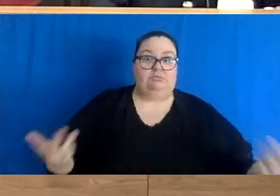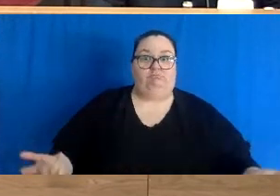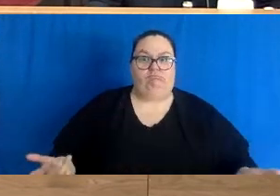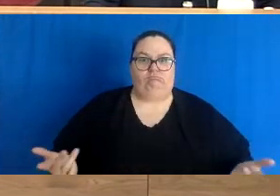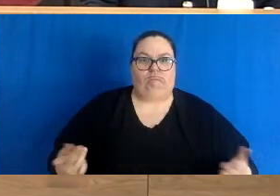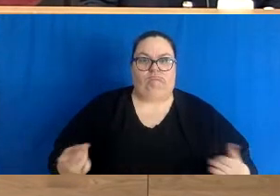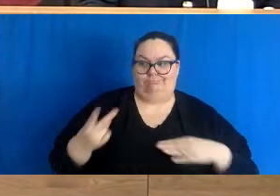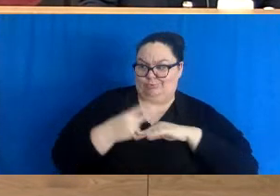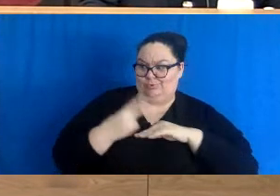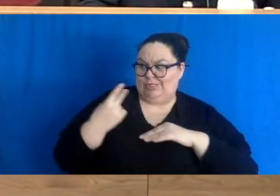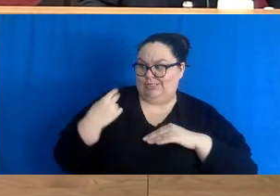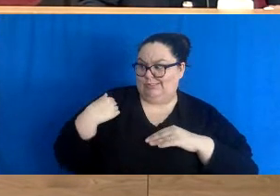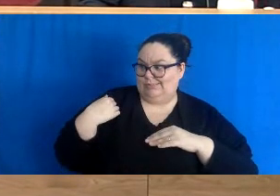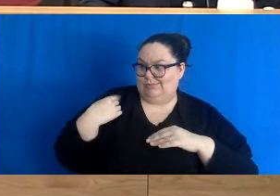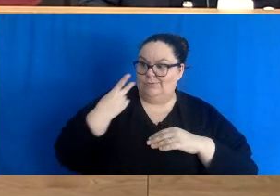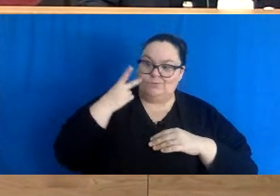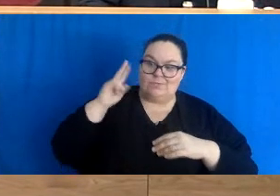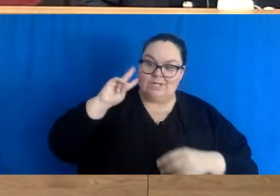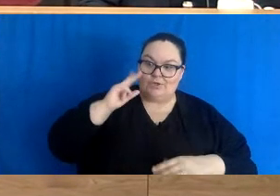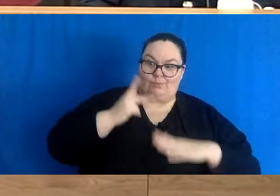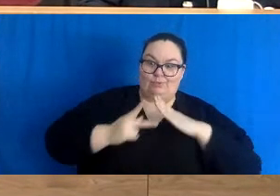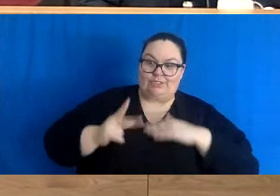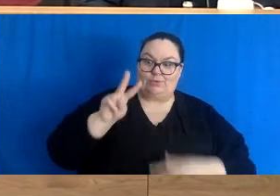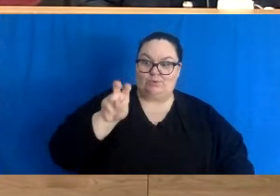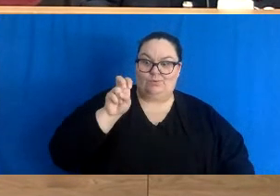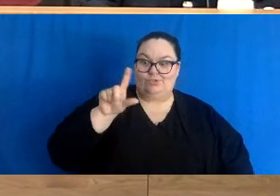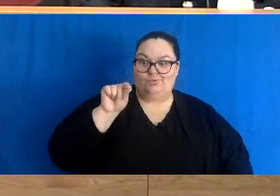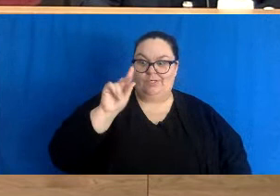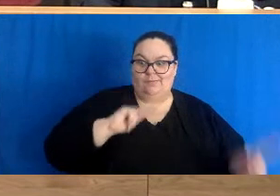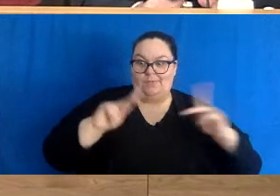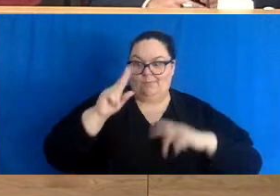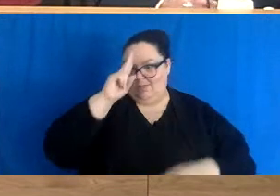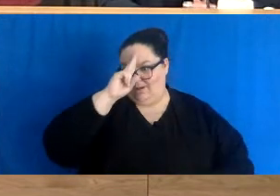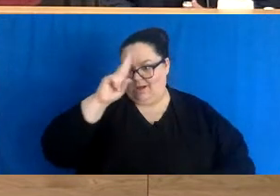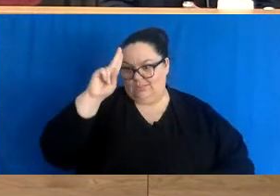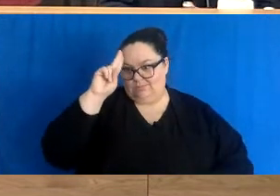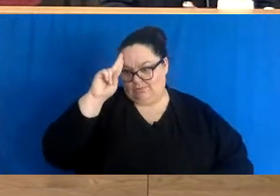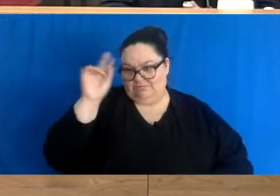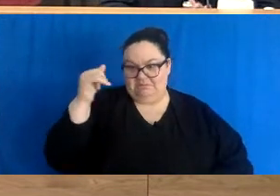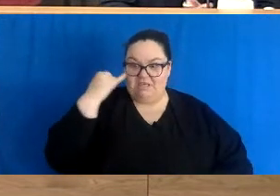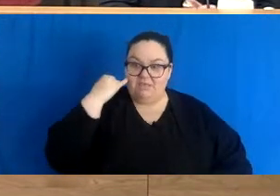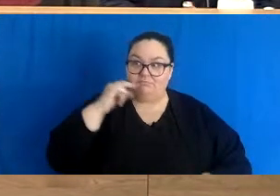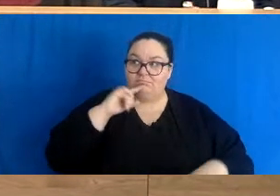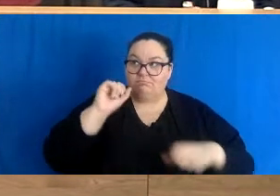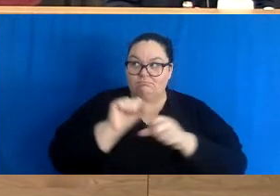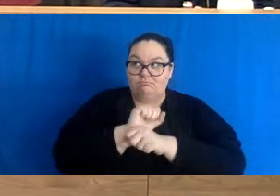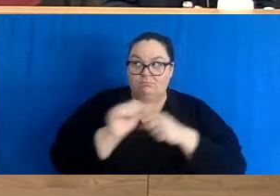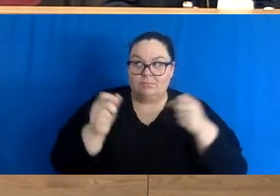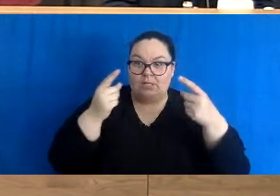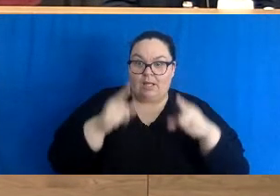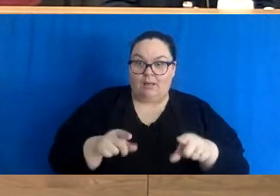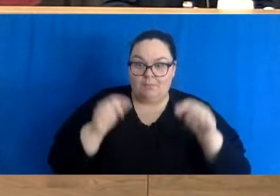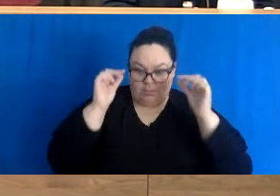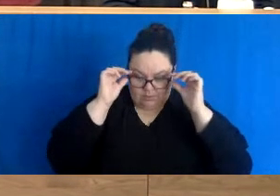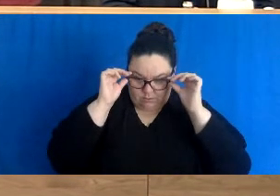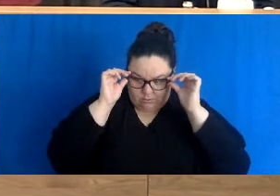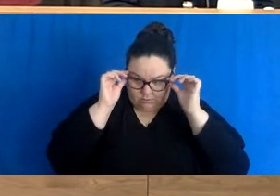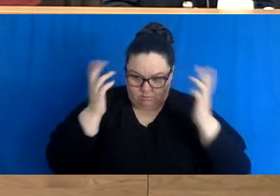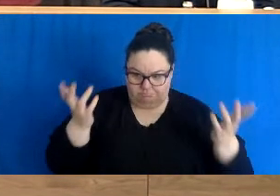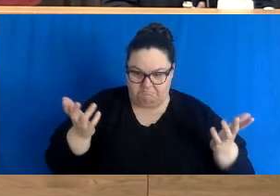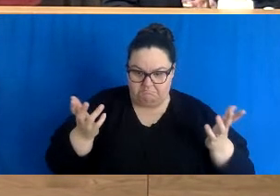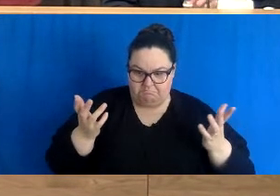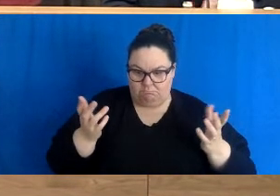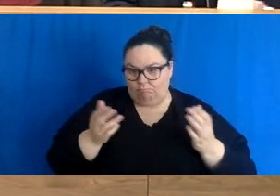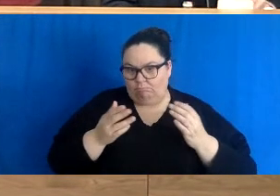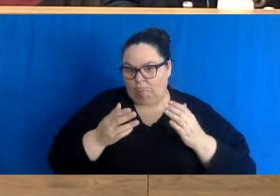days ago, it's been predicted that 220 people will be in hospital at that time. So I'm wondering if there's a further plan